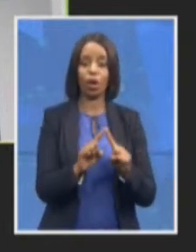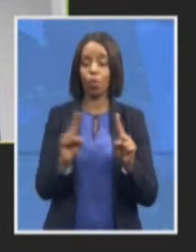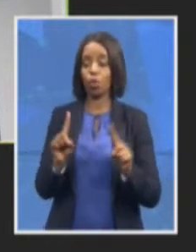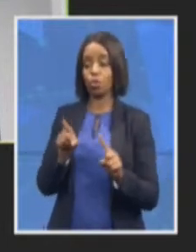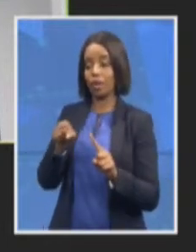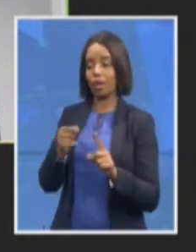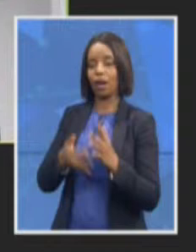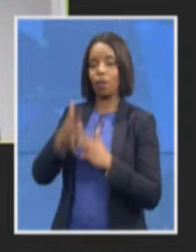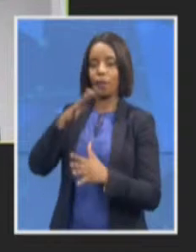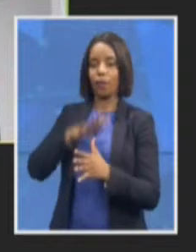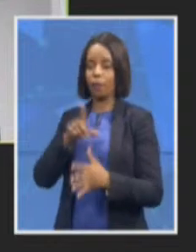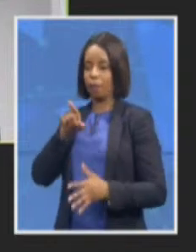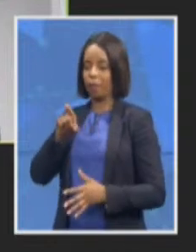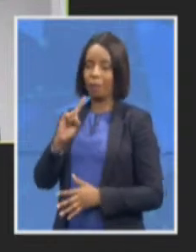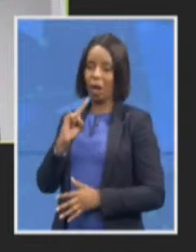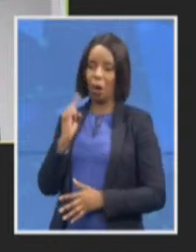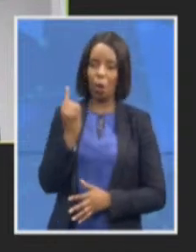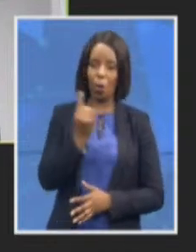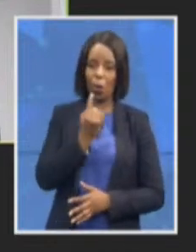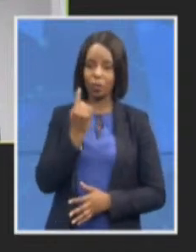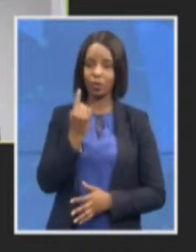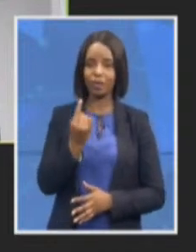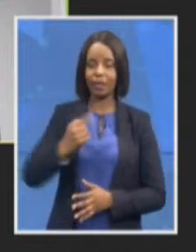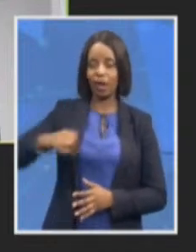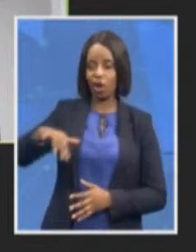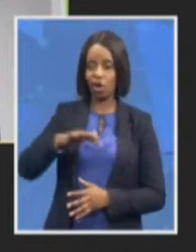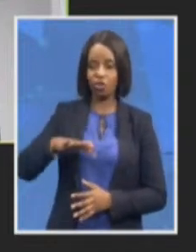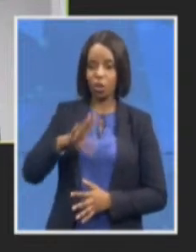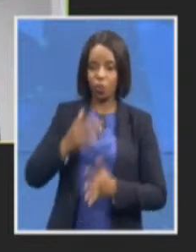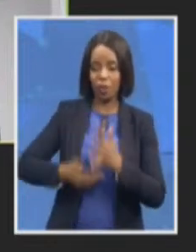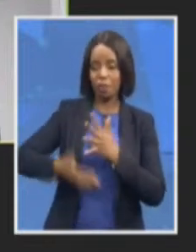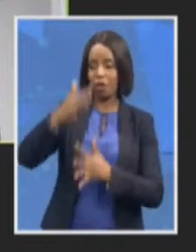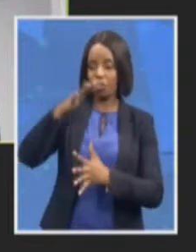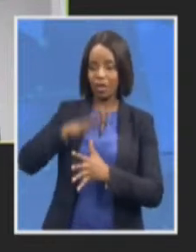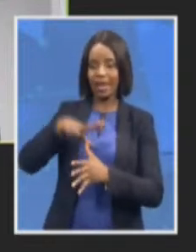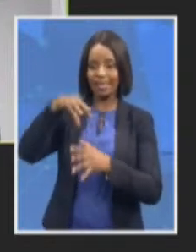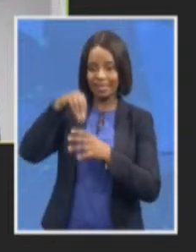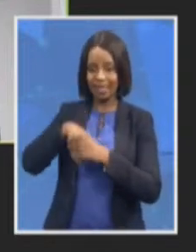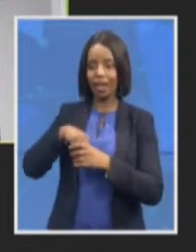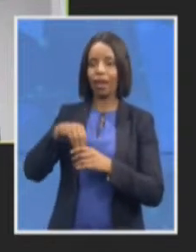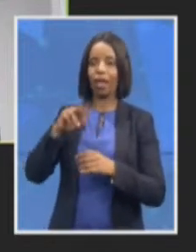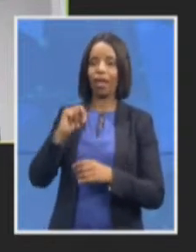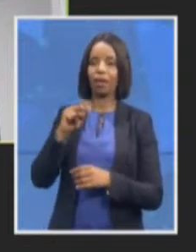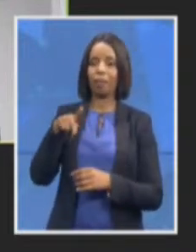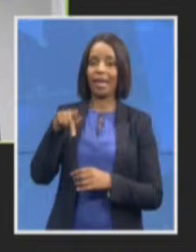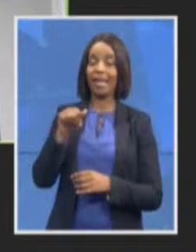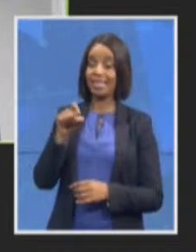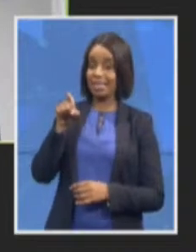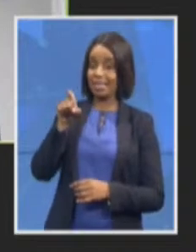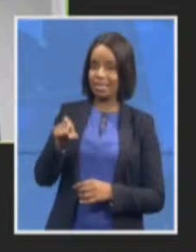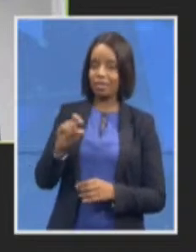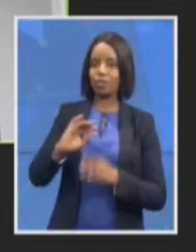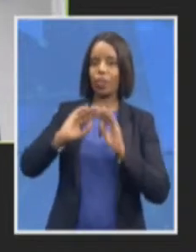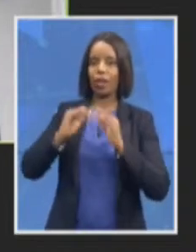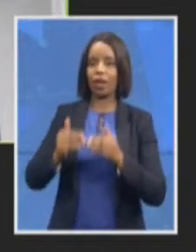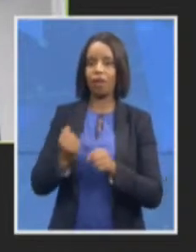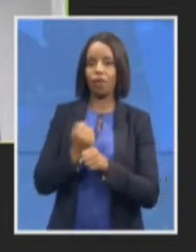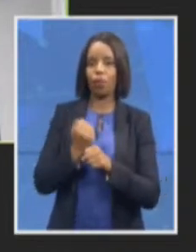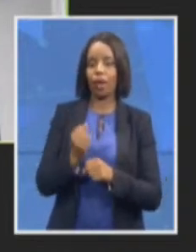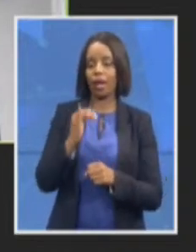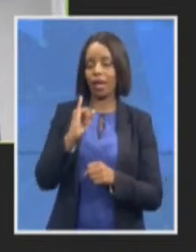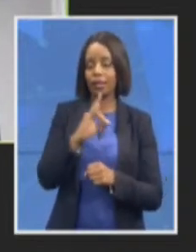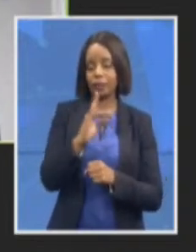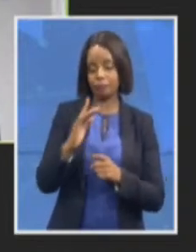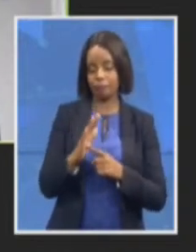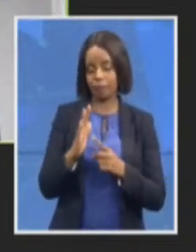prioritized area in the NPA and this is going to cover the work of the ID the SCCU that's specialized commercial crimes unit